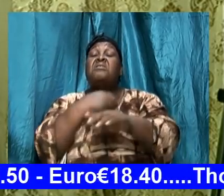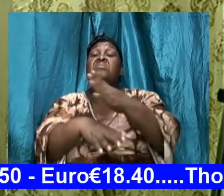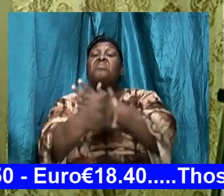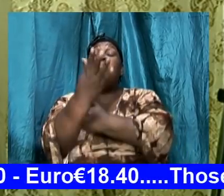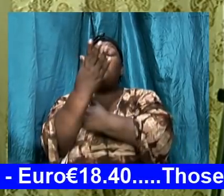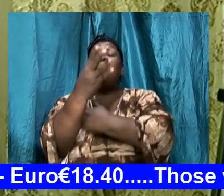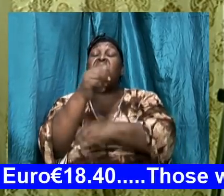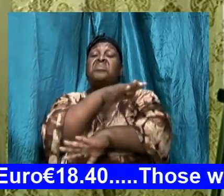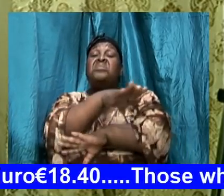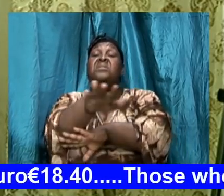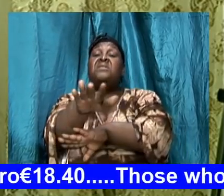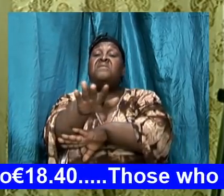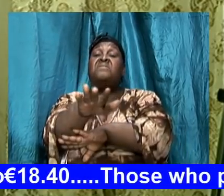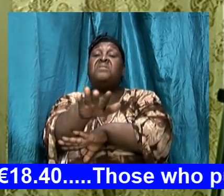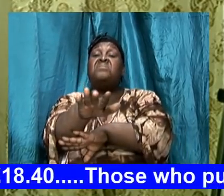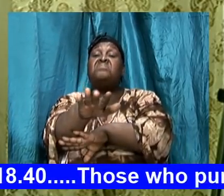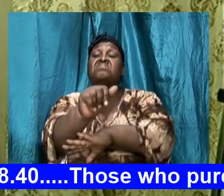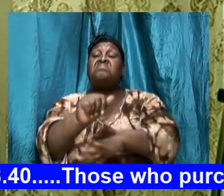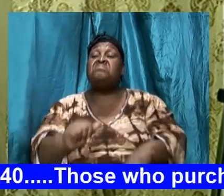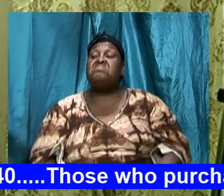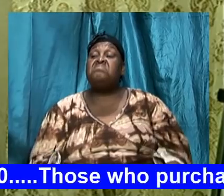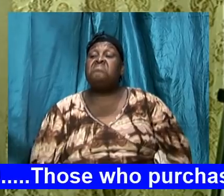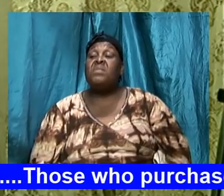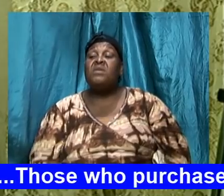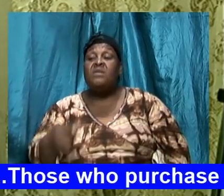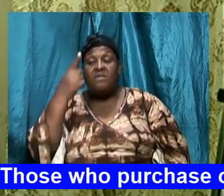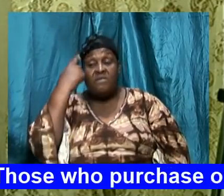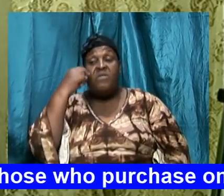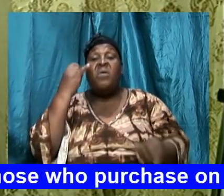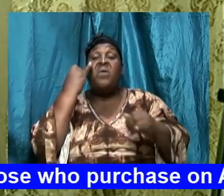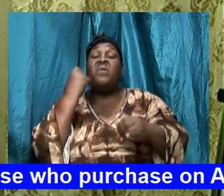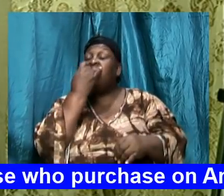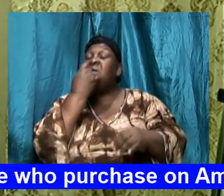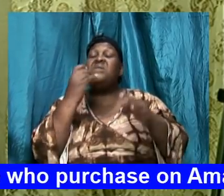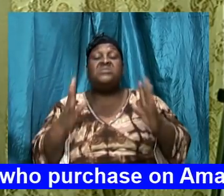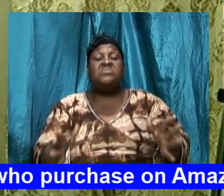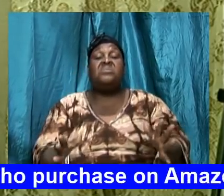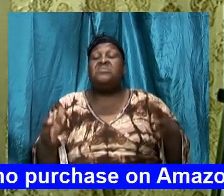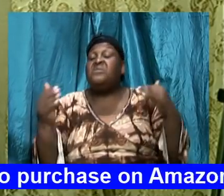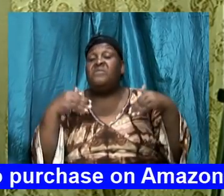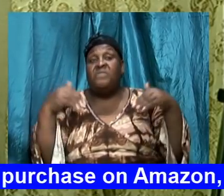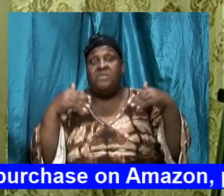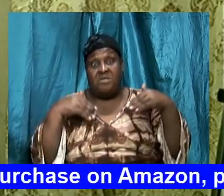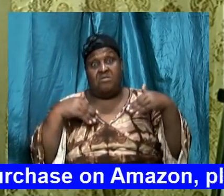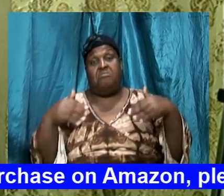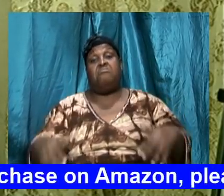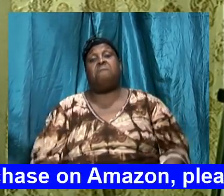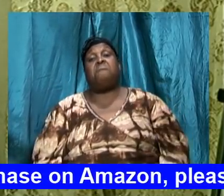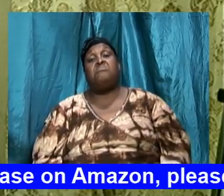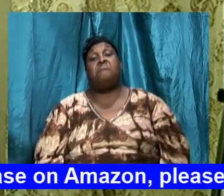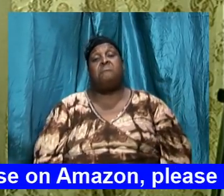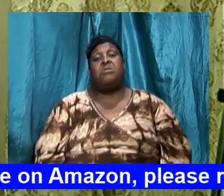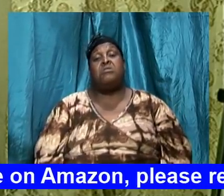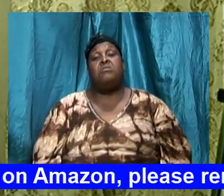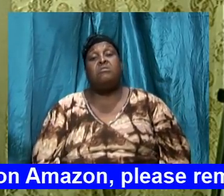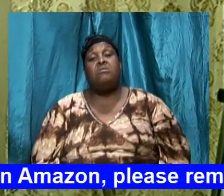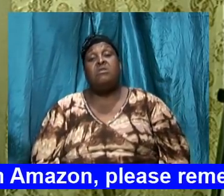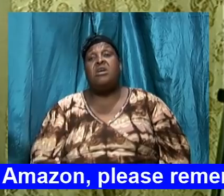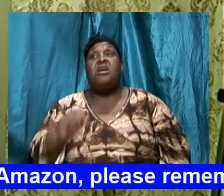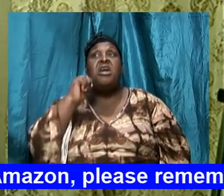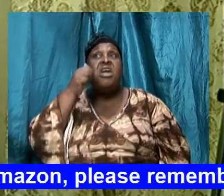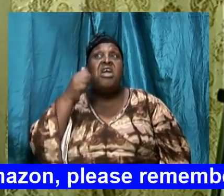evening very significant constant bombardment constant bombardment